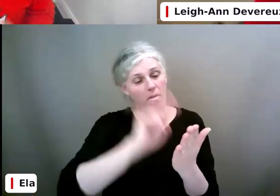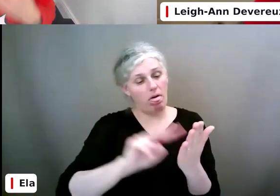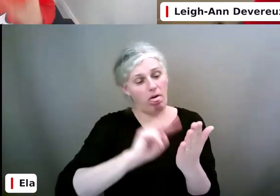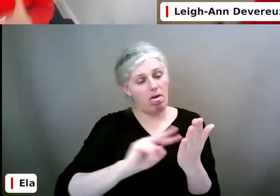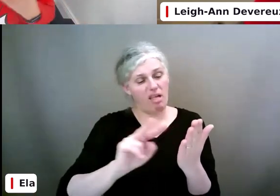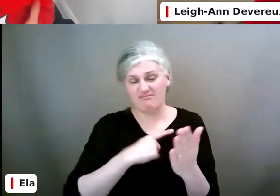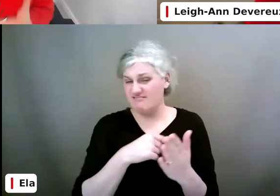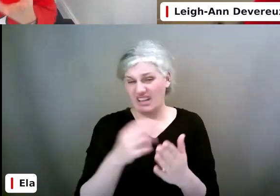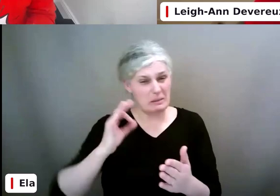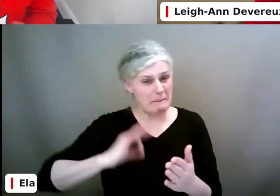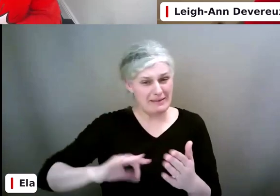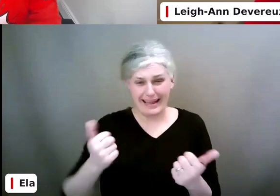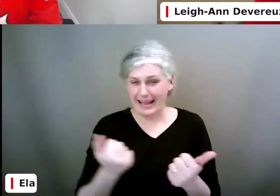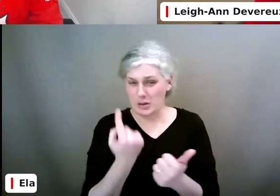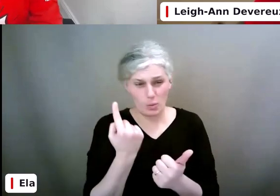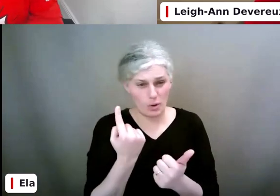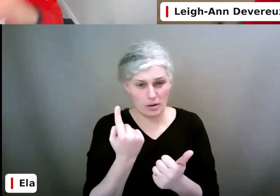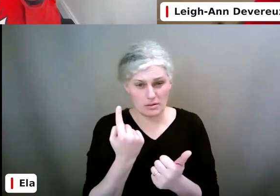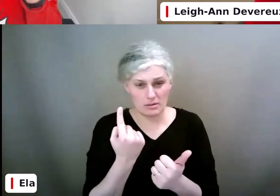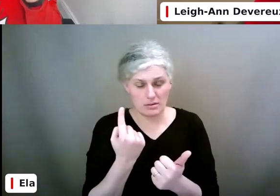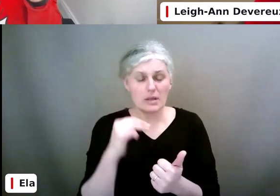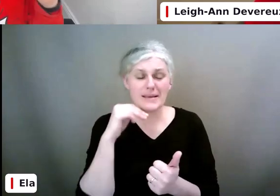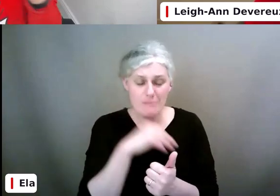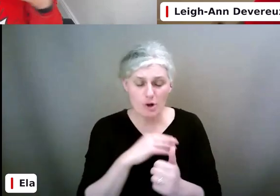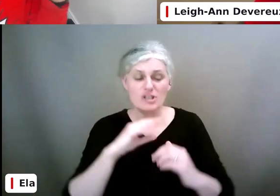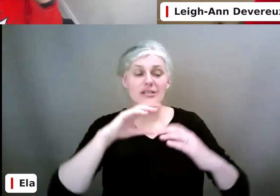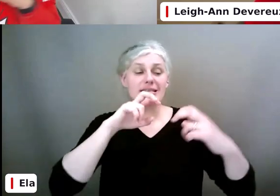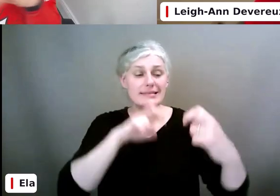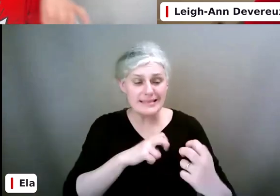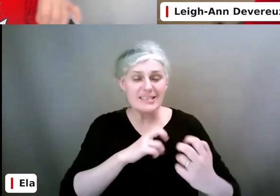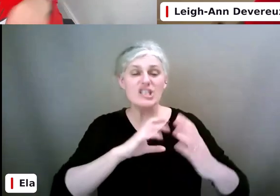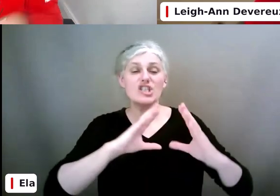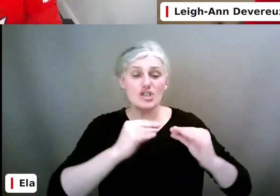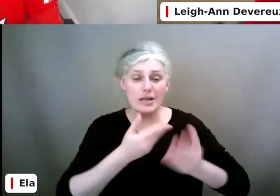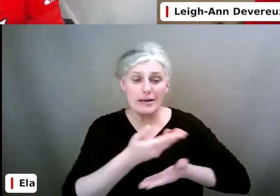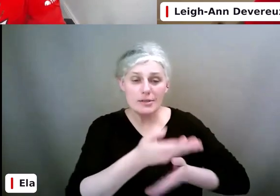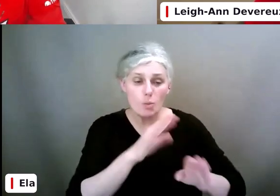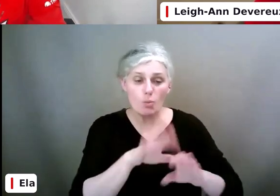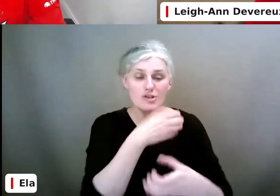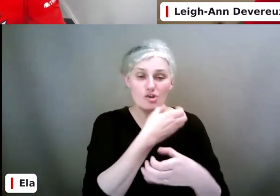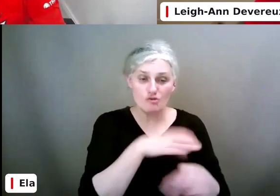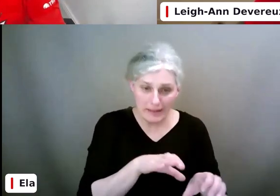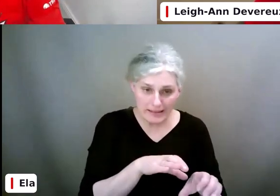You know, have those conversations with them at the device-free mealtime.